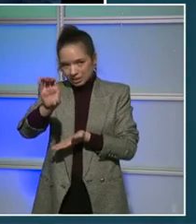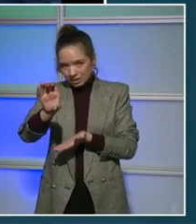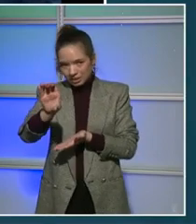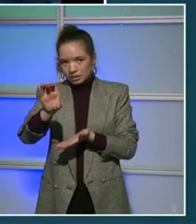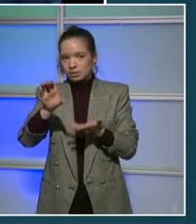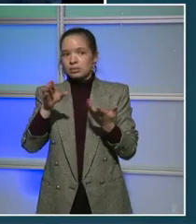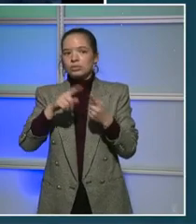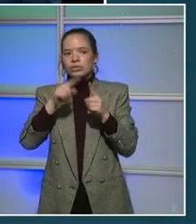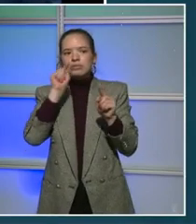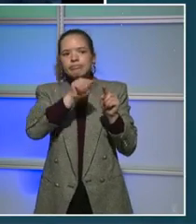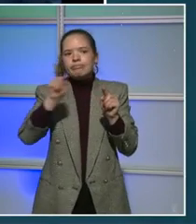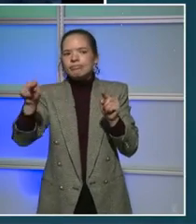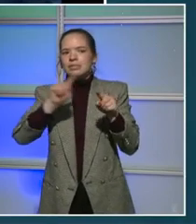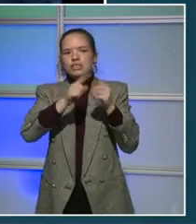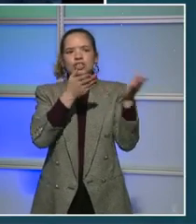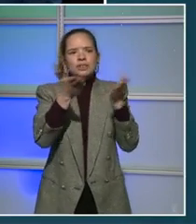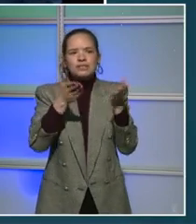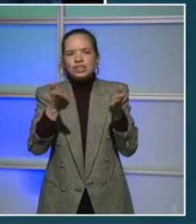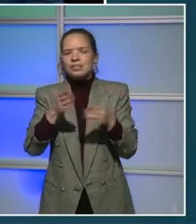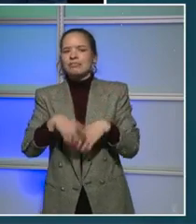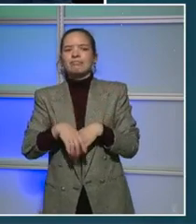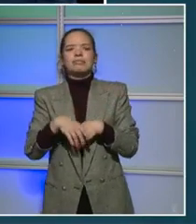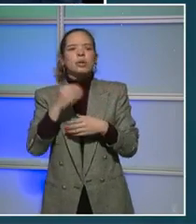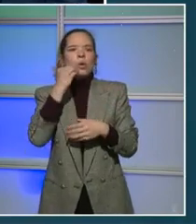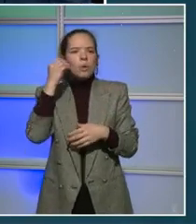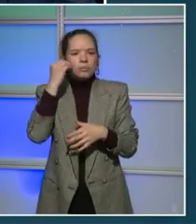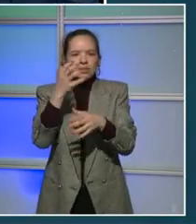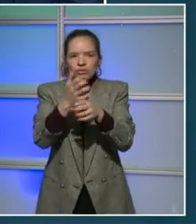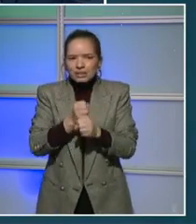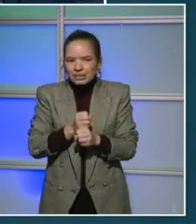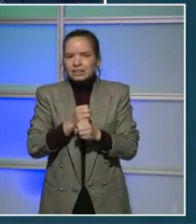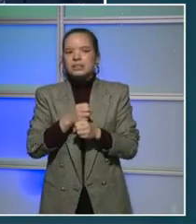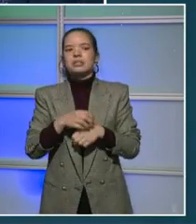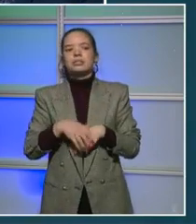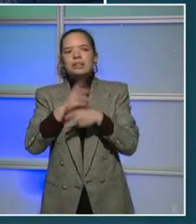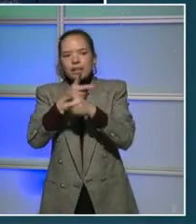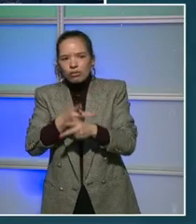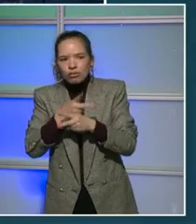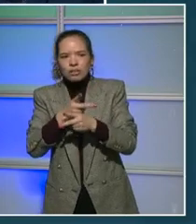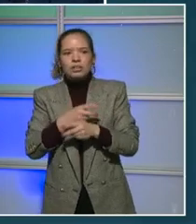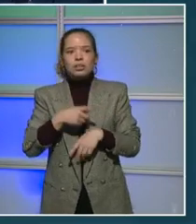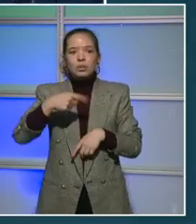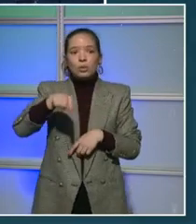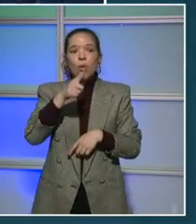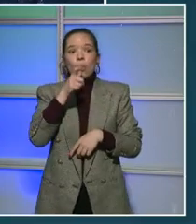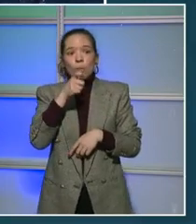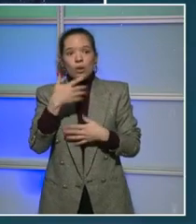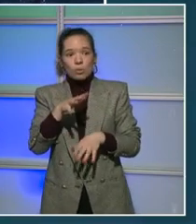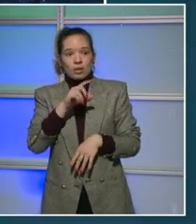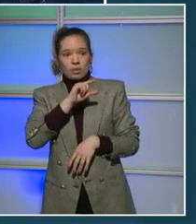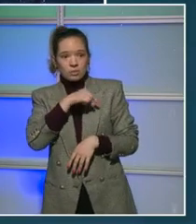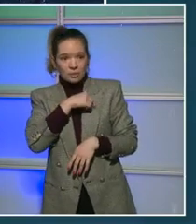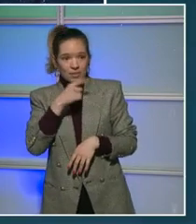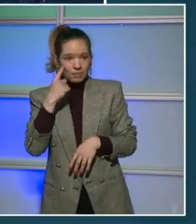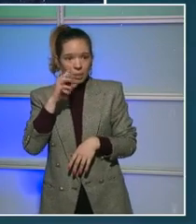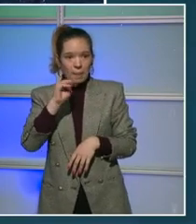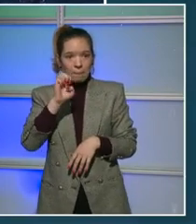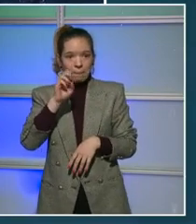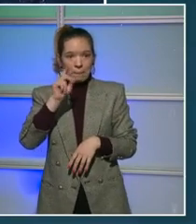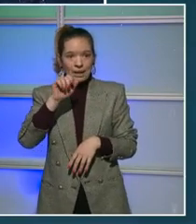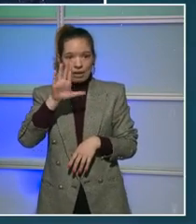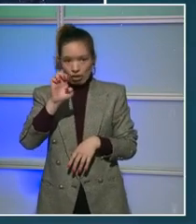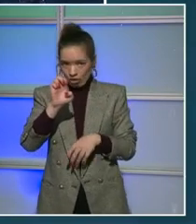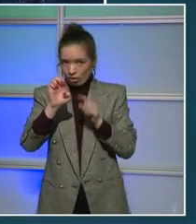the home for persons who are eligible for the Medicaid program, we encourage all of the home care agencies to pay the